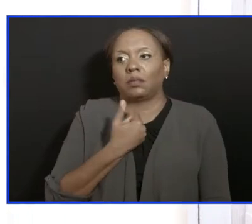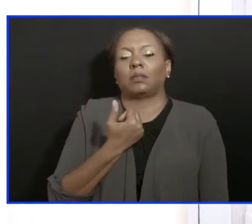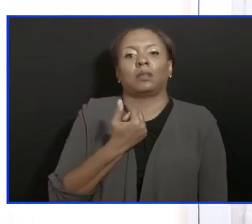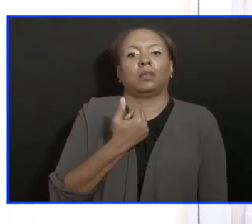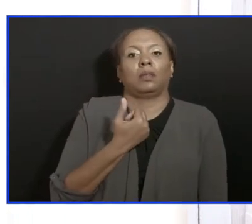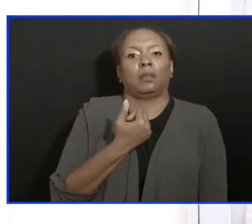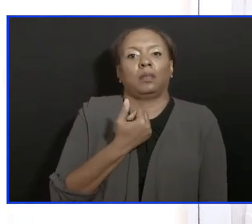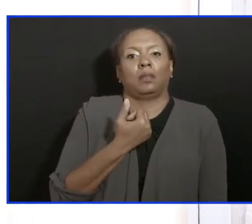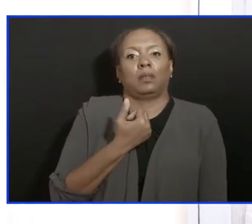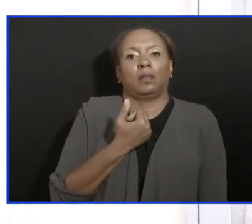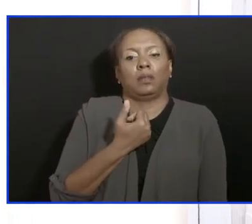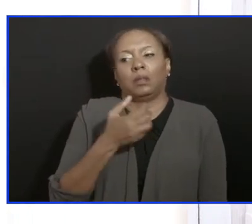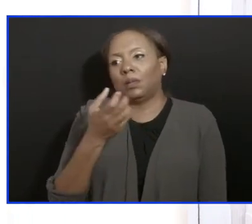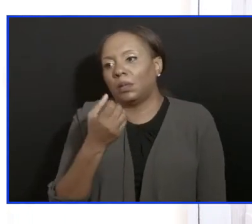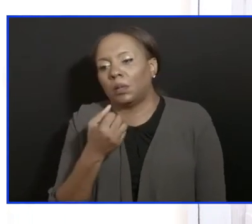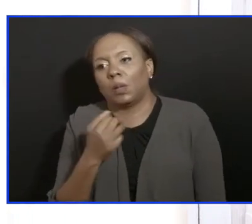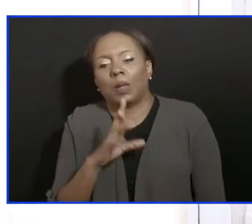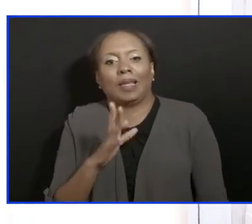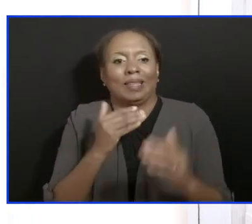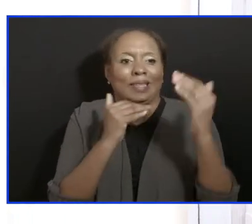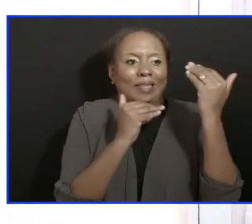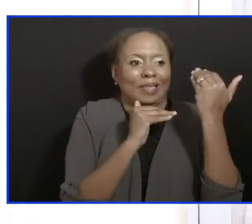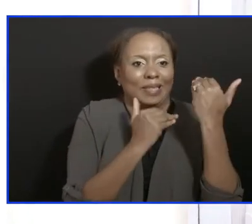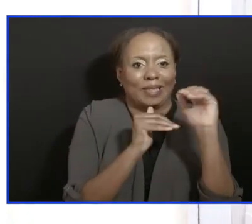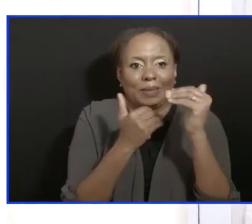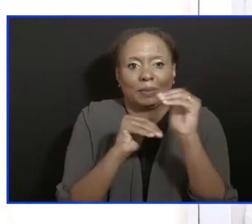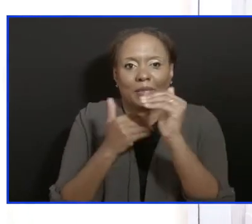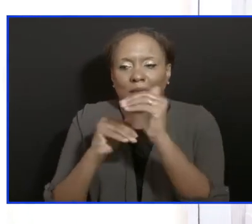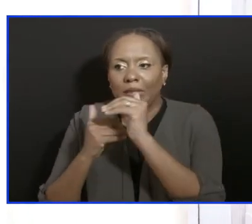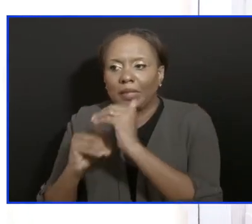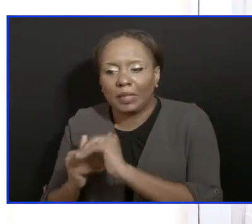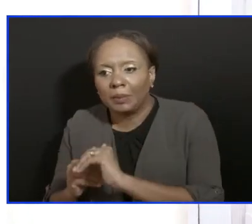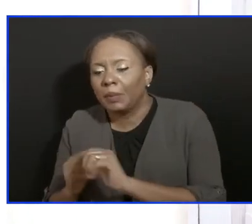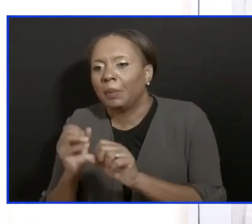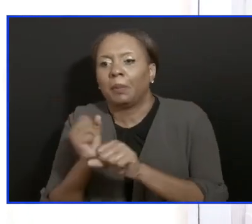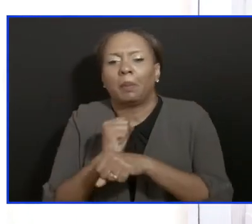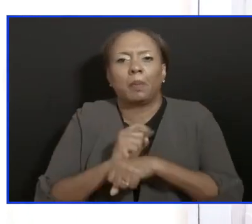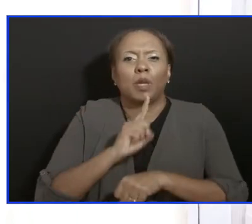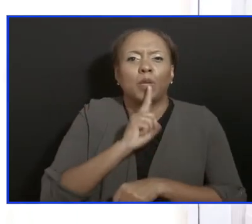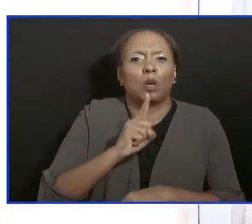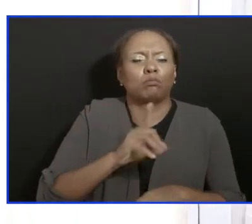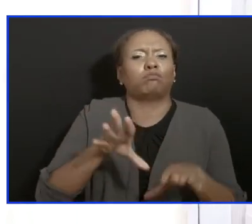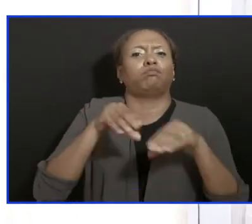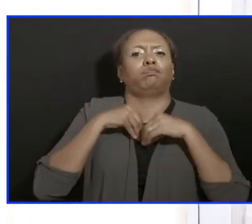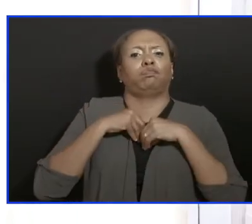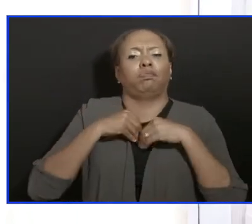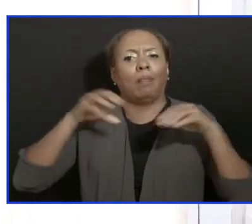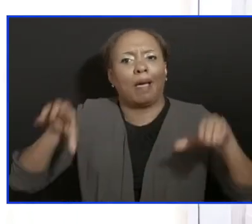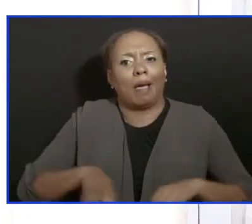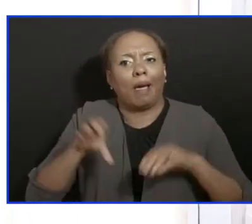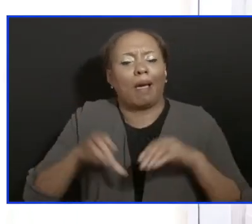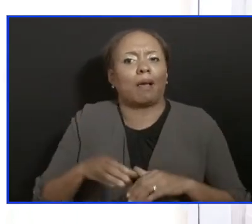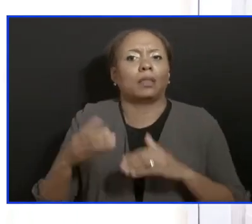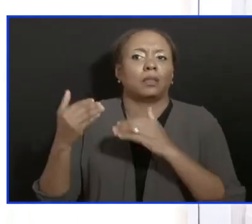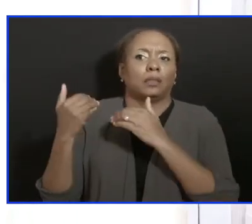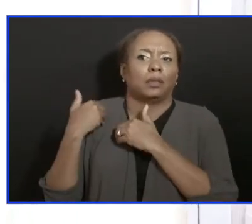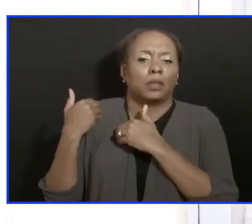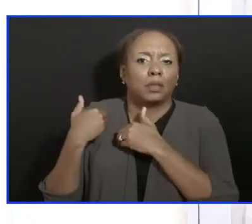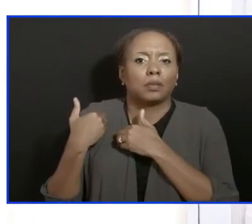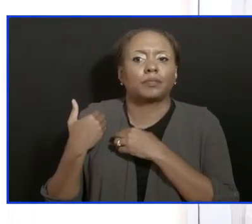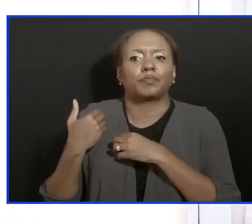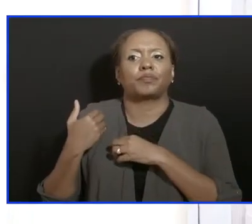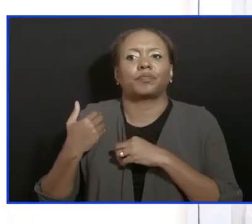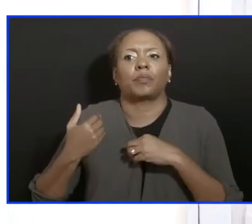to be able to limit what we do to be able to ensure that we act in a responsible manner, then we are likely to become